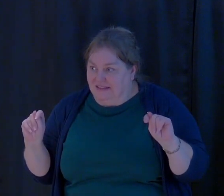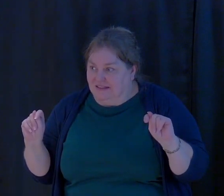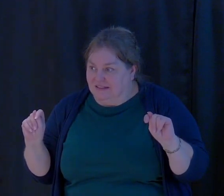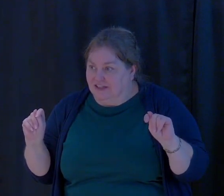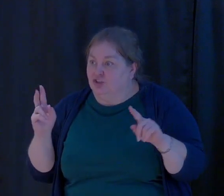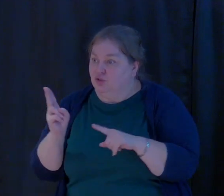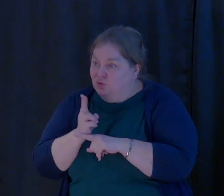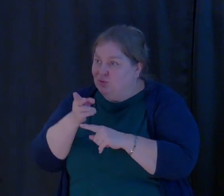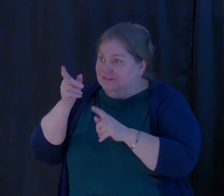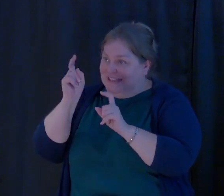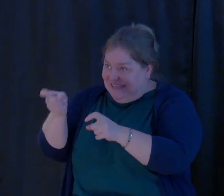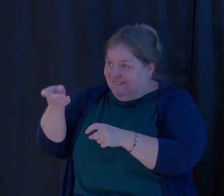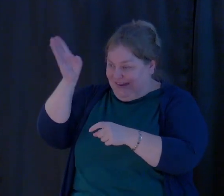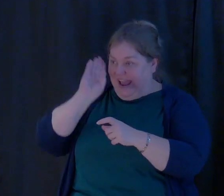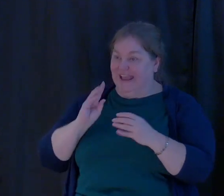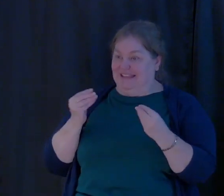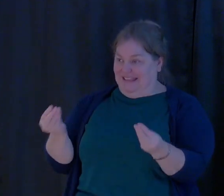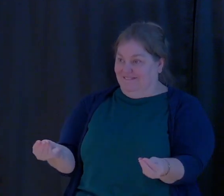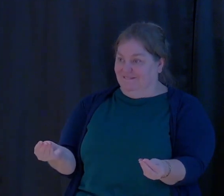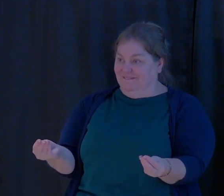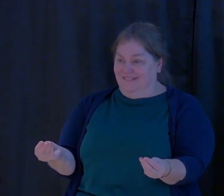And that's what's important, that we try.